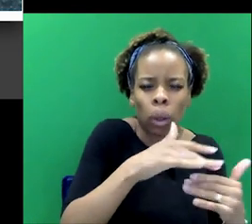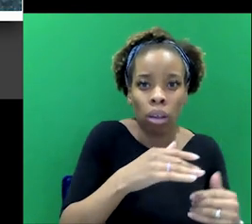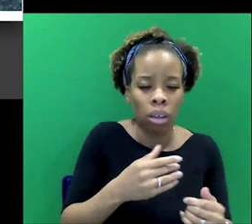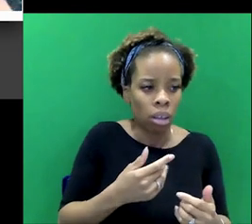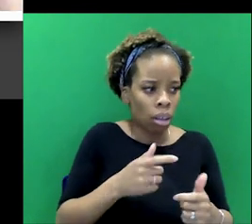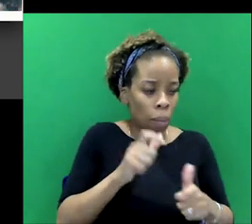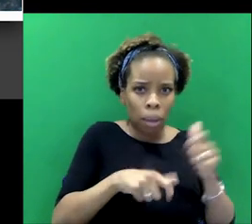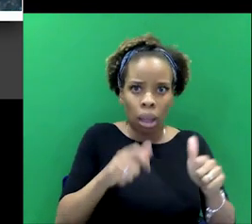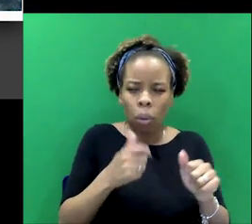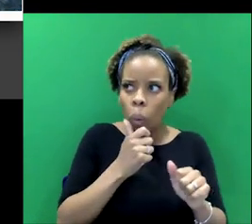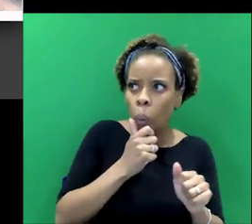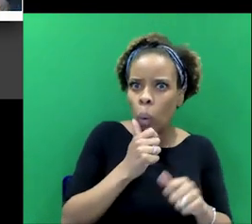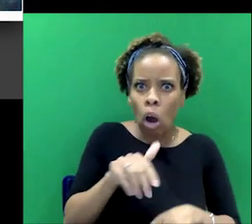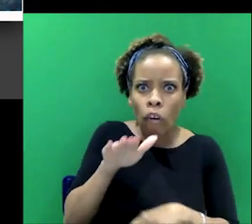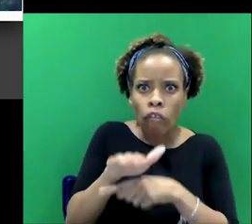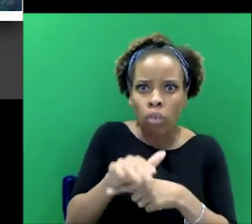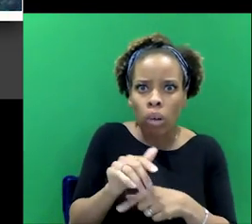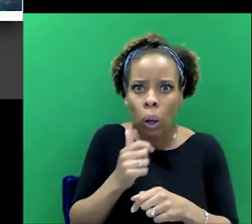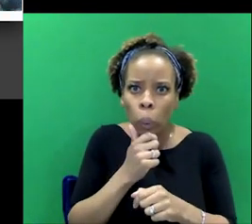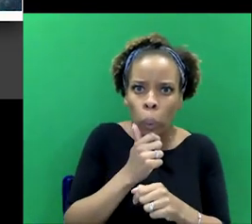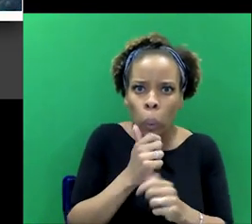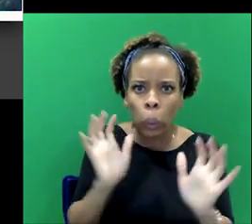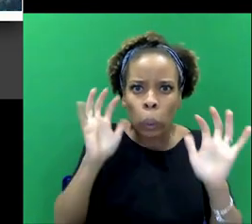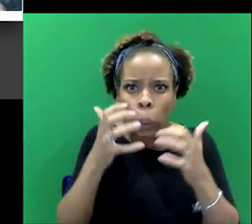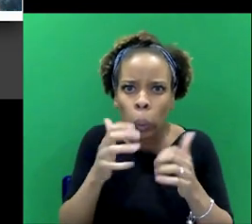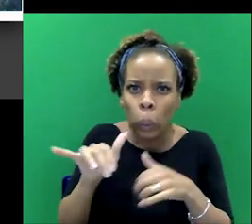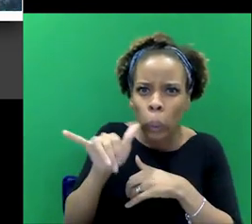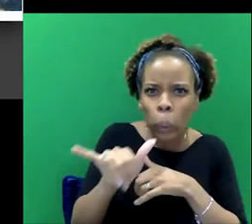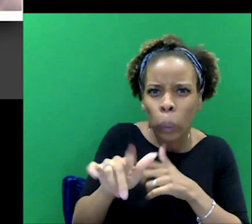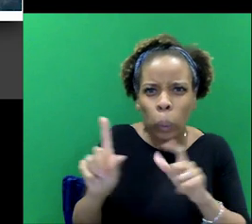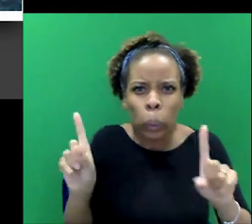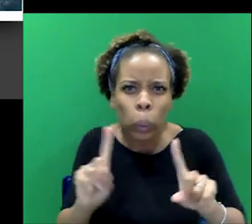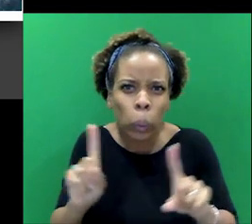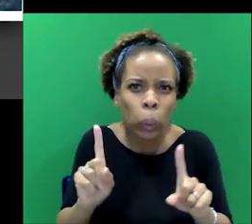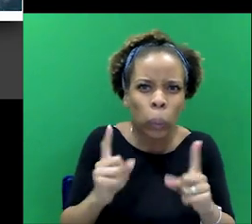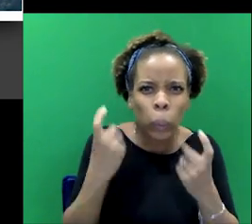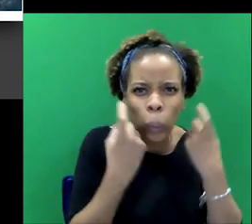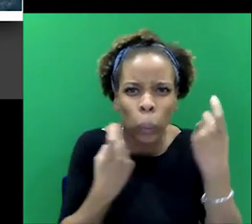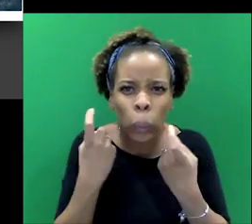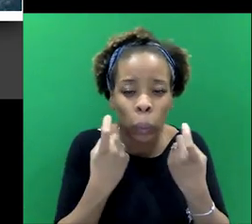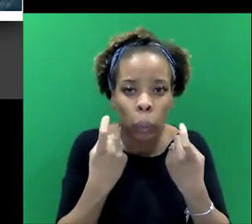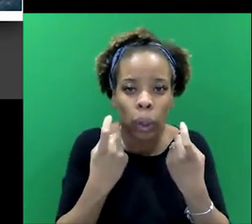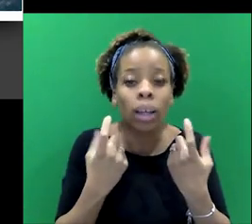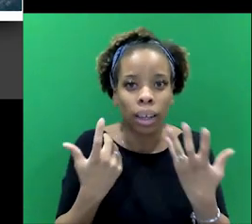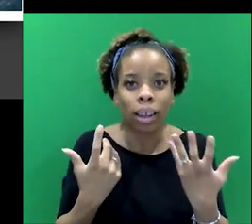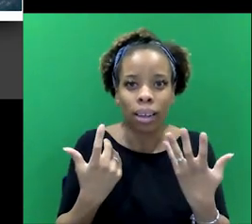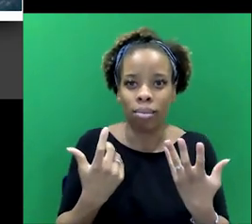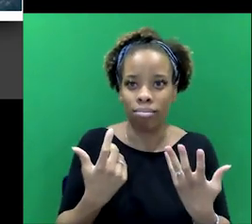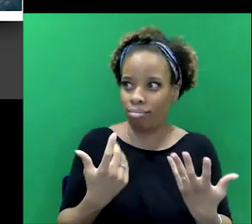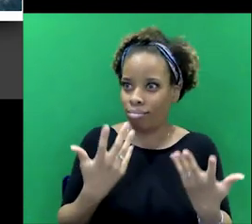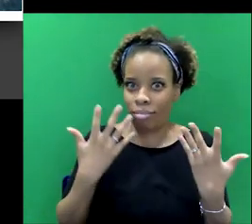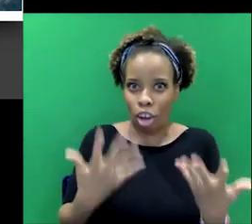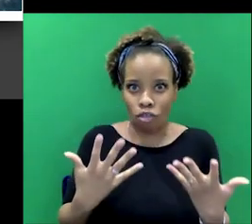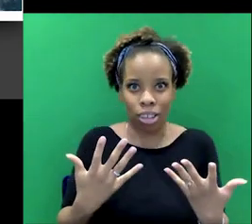that coalesce, uh, in popular fiction around the, the character of the villain at this